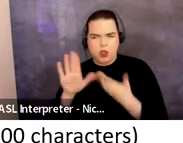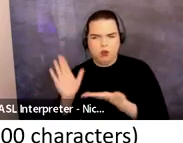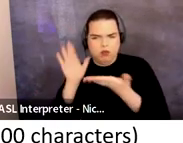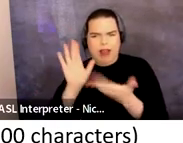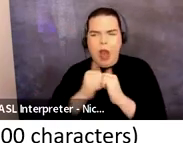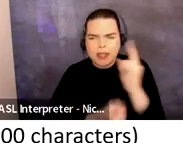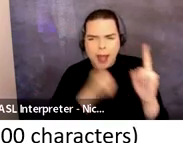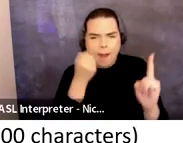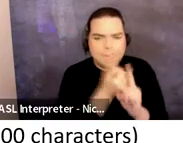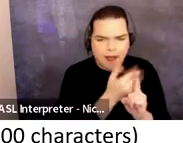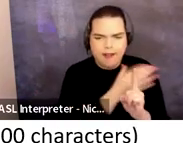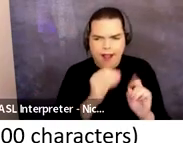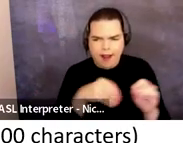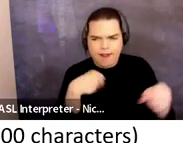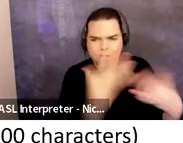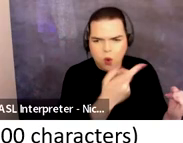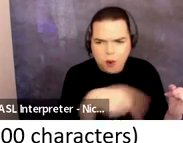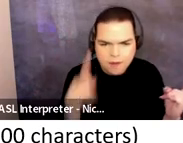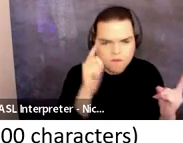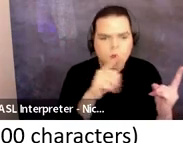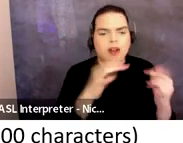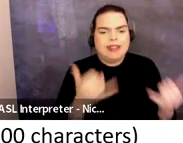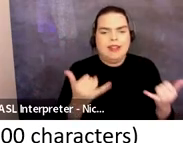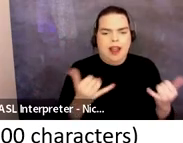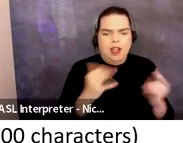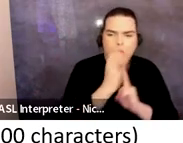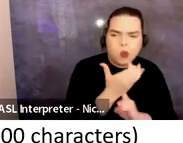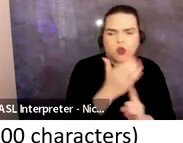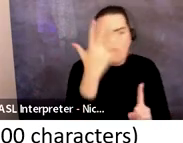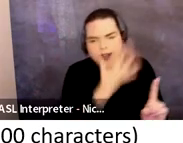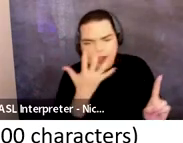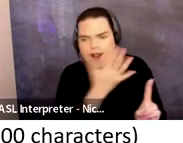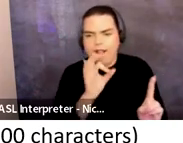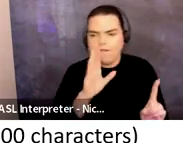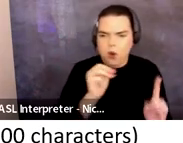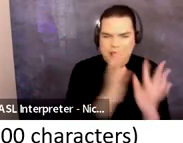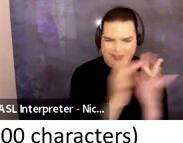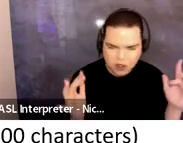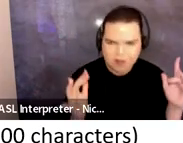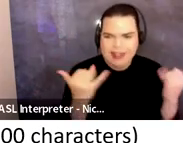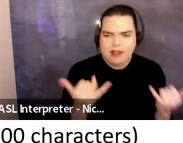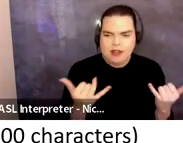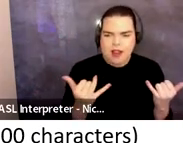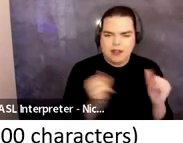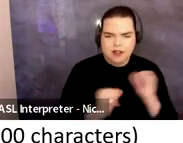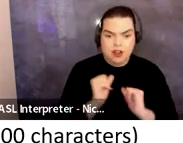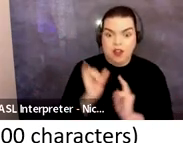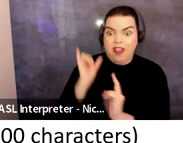diversities of today's theater? In other words, why this project, why this ensemble, and why now?